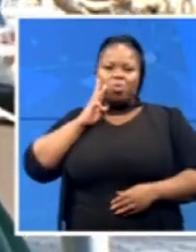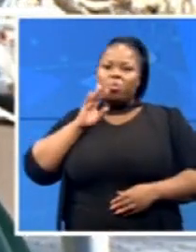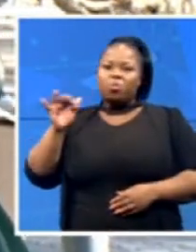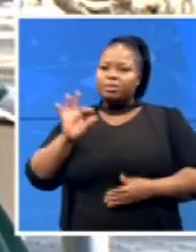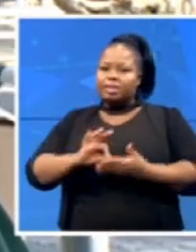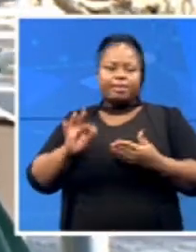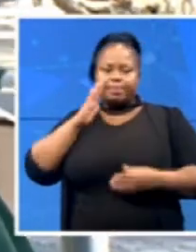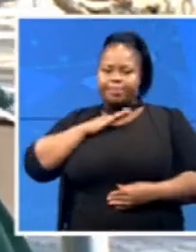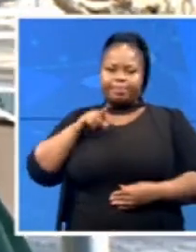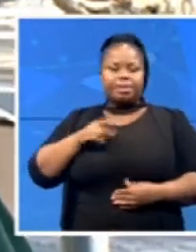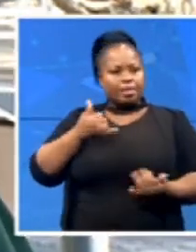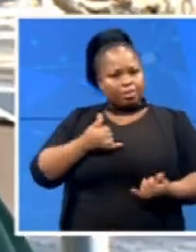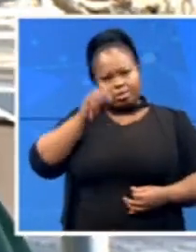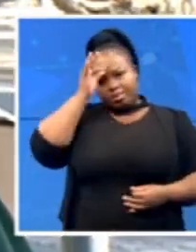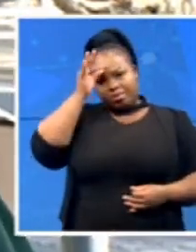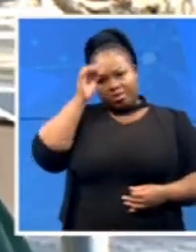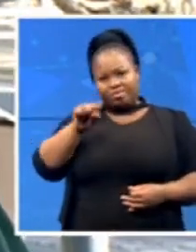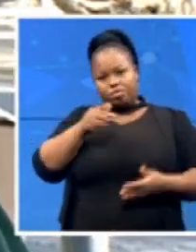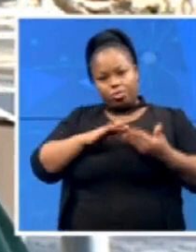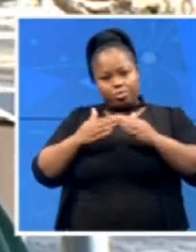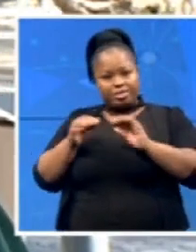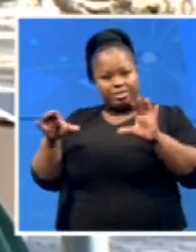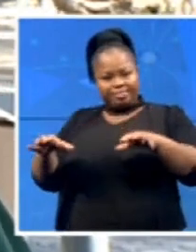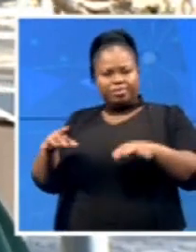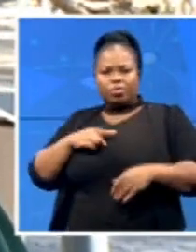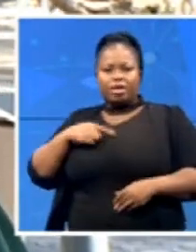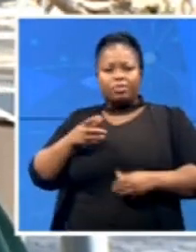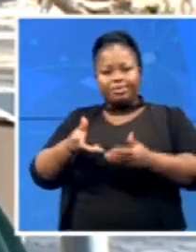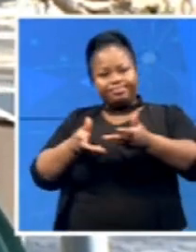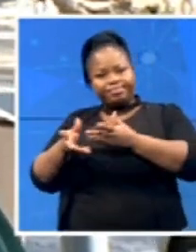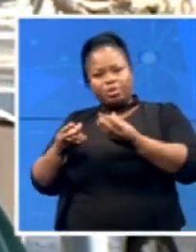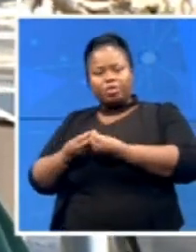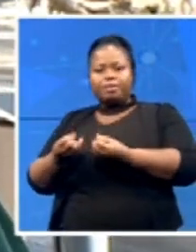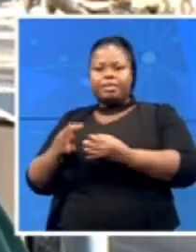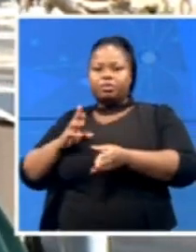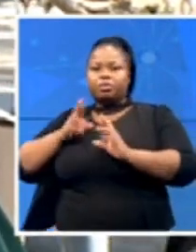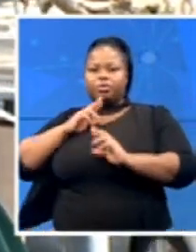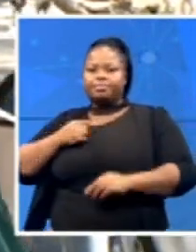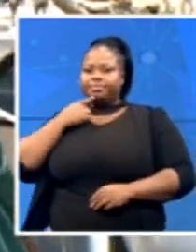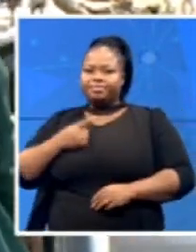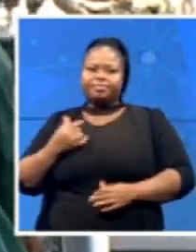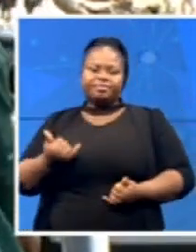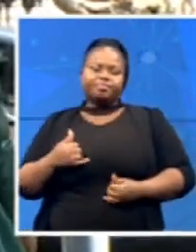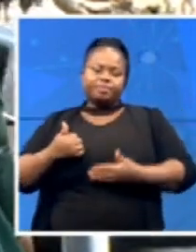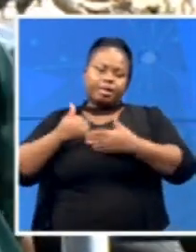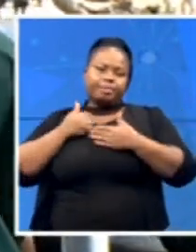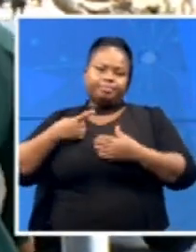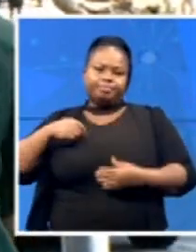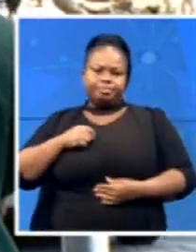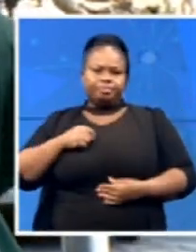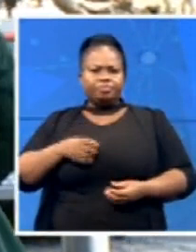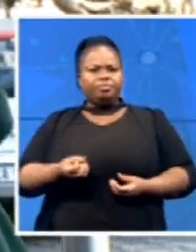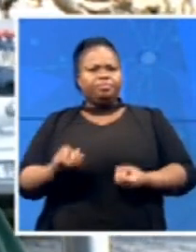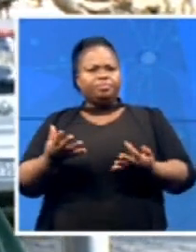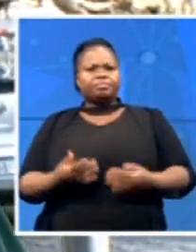from the residents there, as we were speaking, many calls are coming through, asking us for assistance. We delivered truckloads of water from other provinces